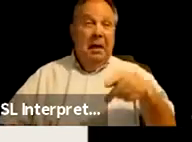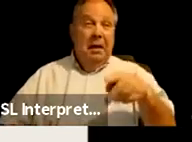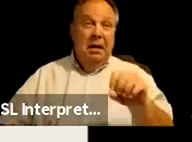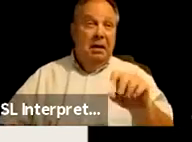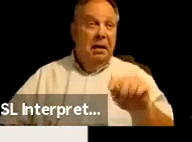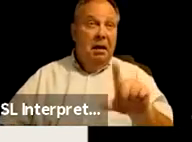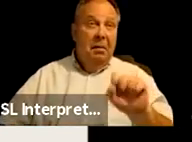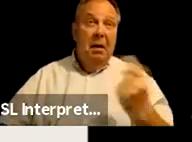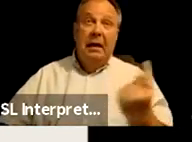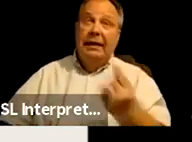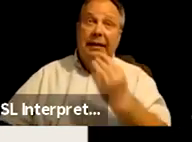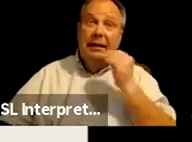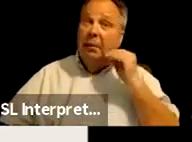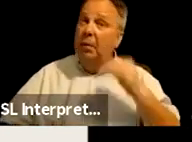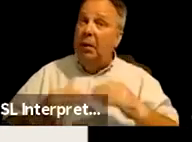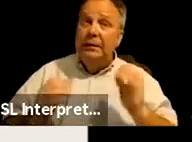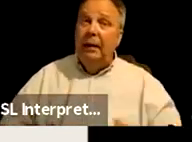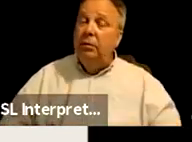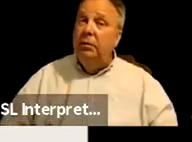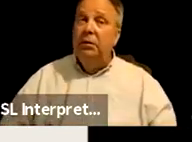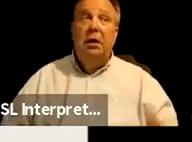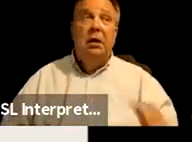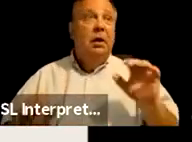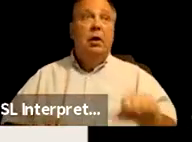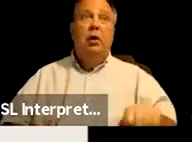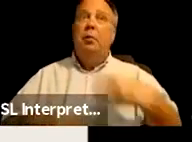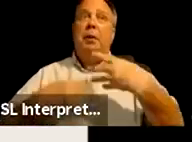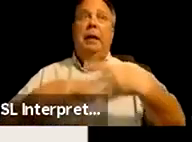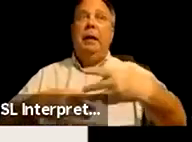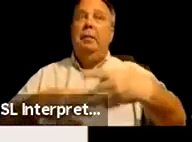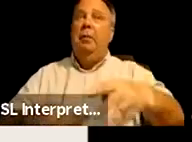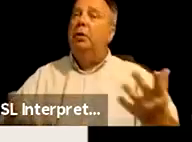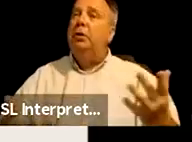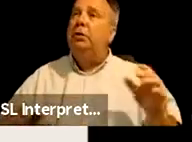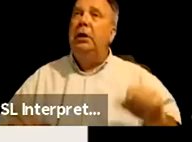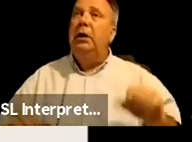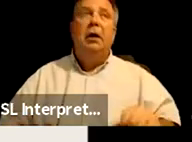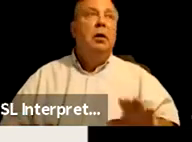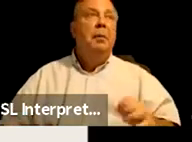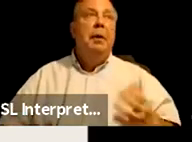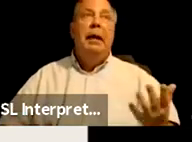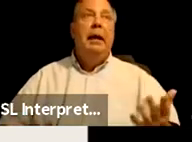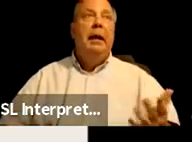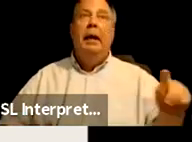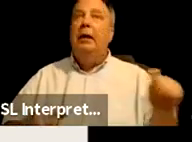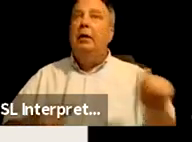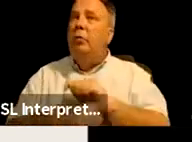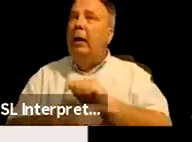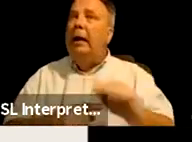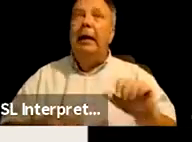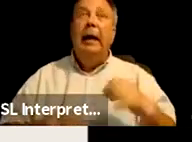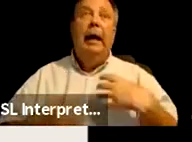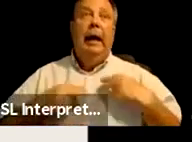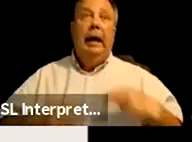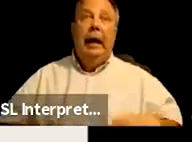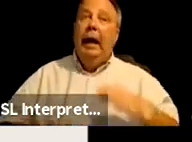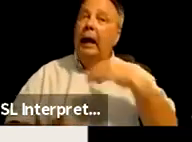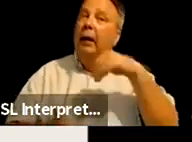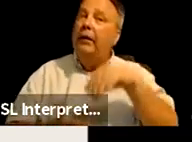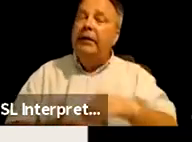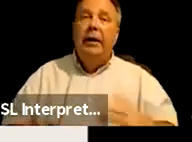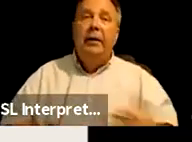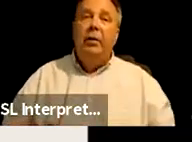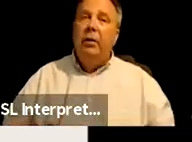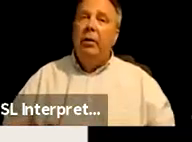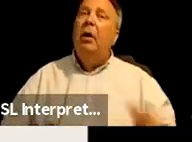someone's house, it can be a March, it can be, you know, a training at a health center, um,